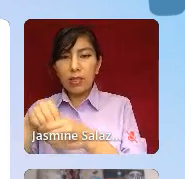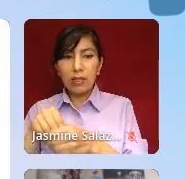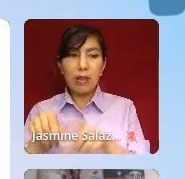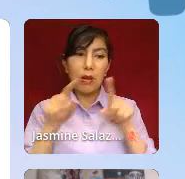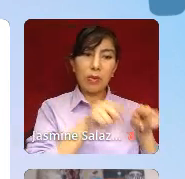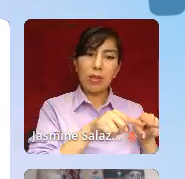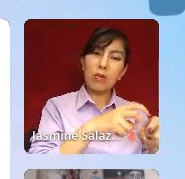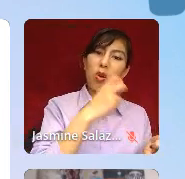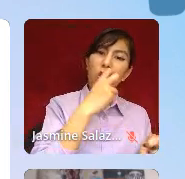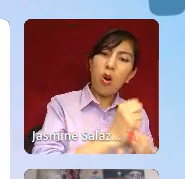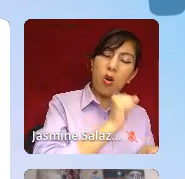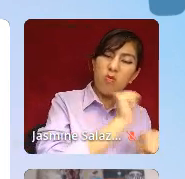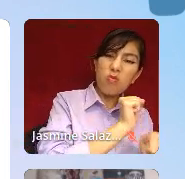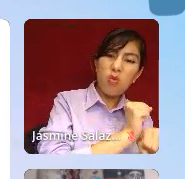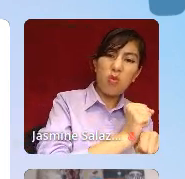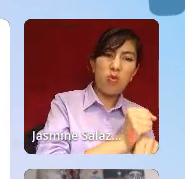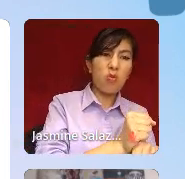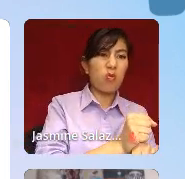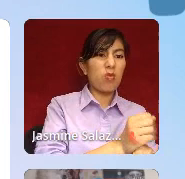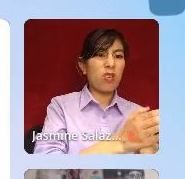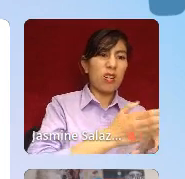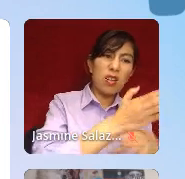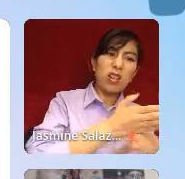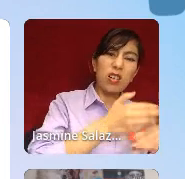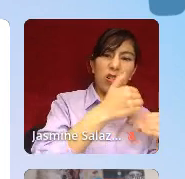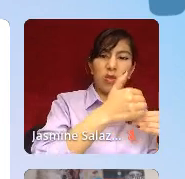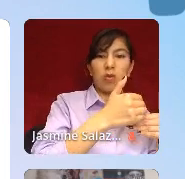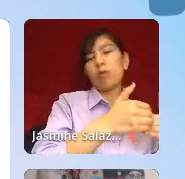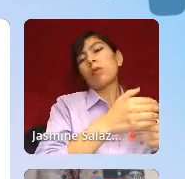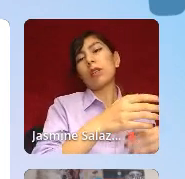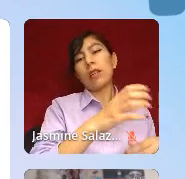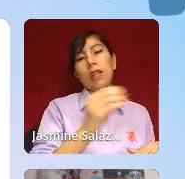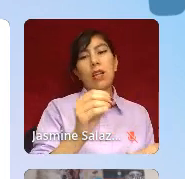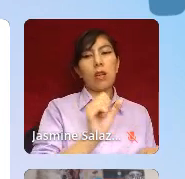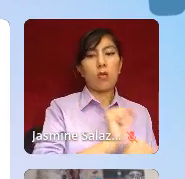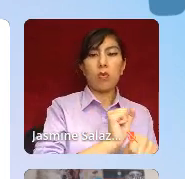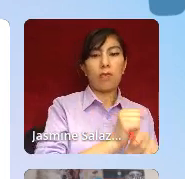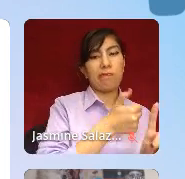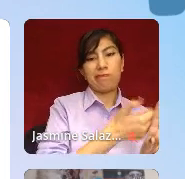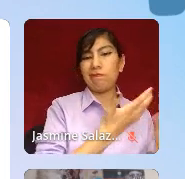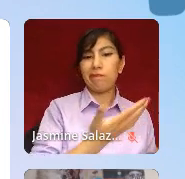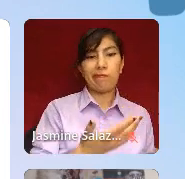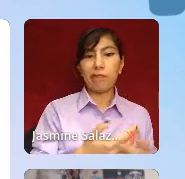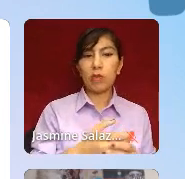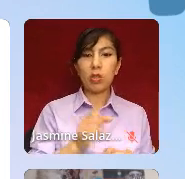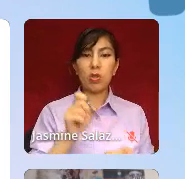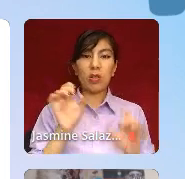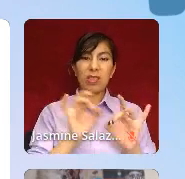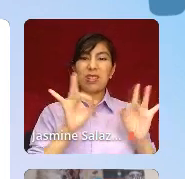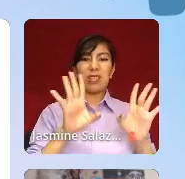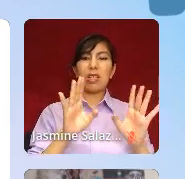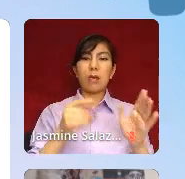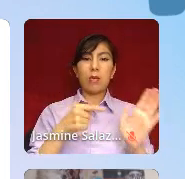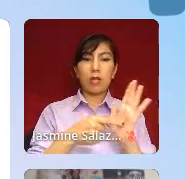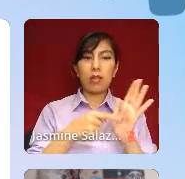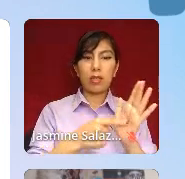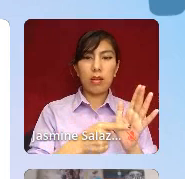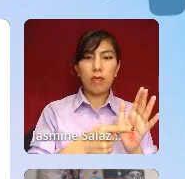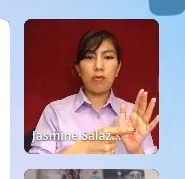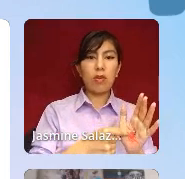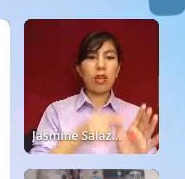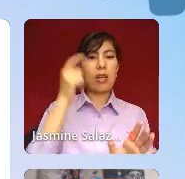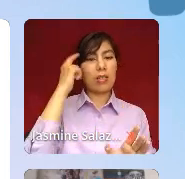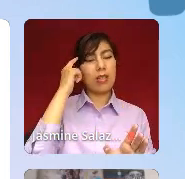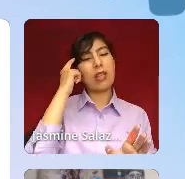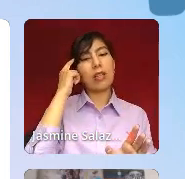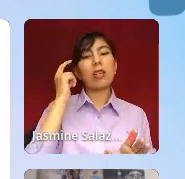hard labor, cutting wood, and working on the farm. These hideous examples of psychiatric abuse move us